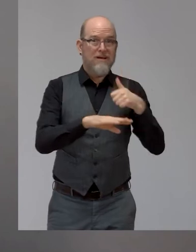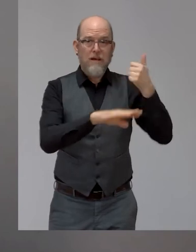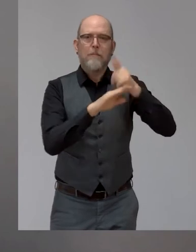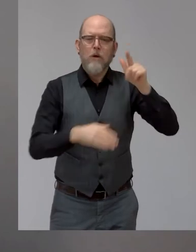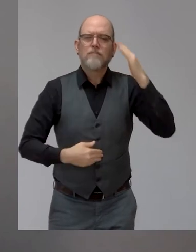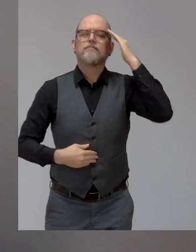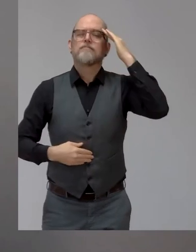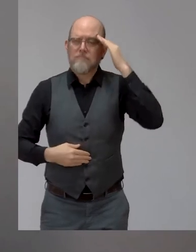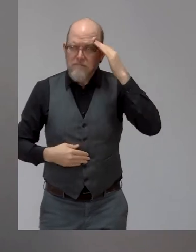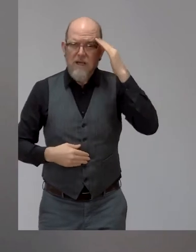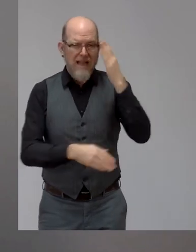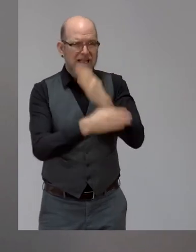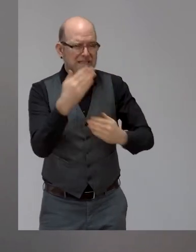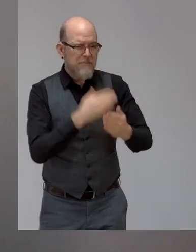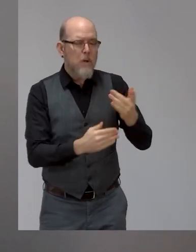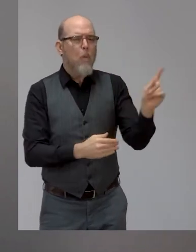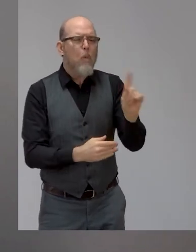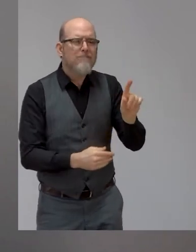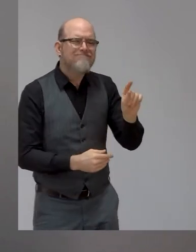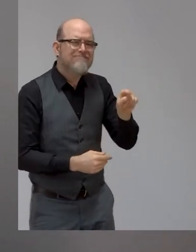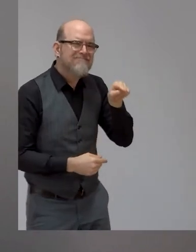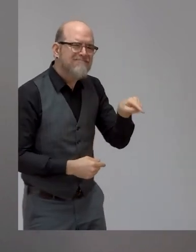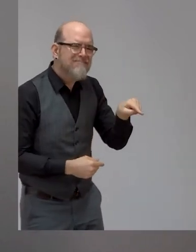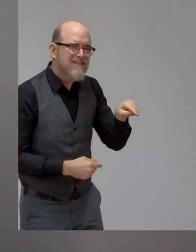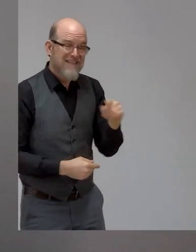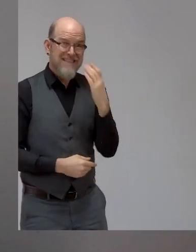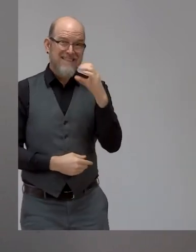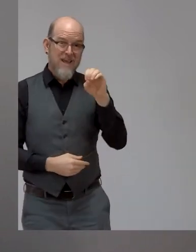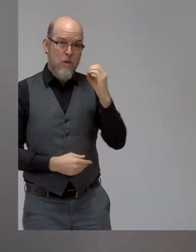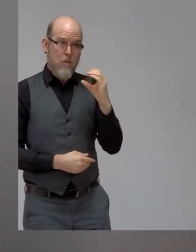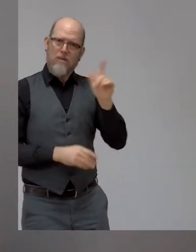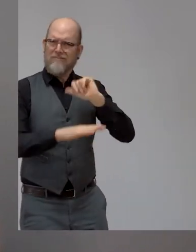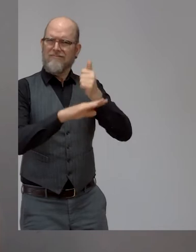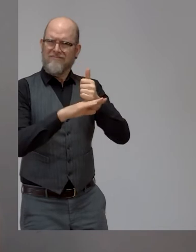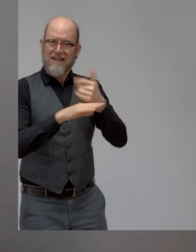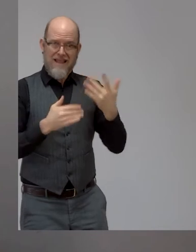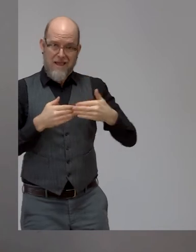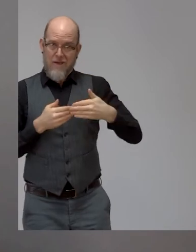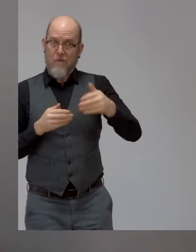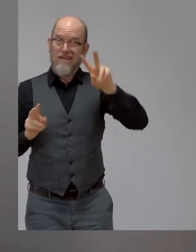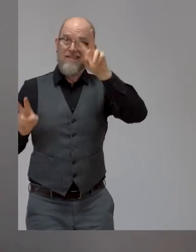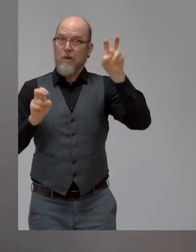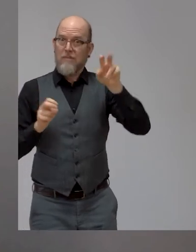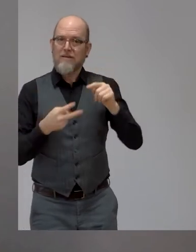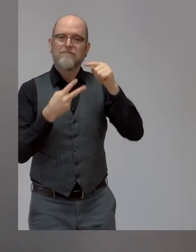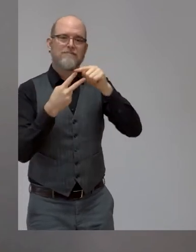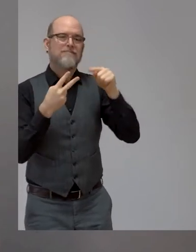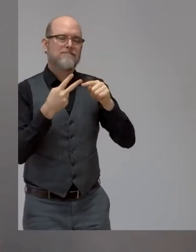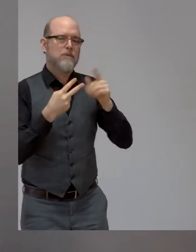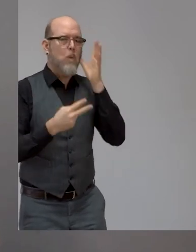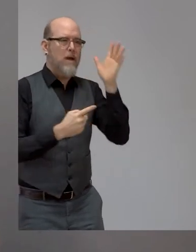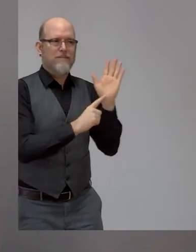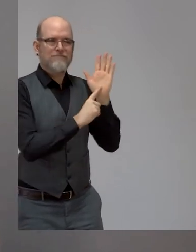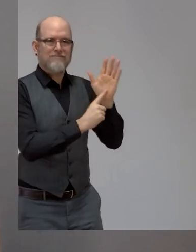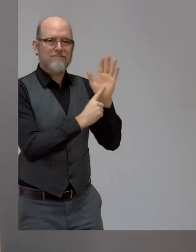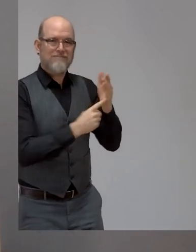hour, I am absolutely delighted to speak to two C-suite leaders. The